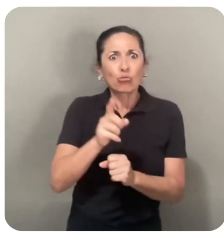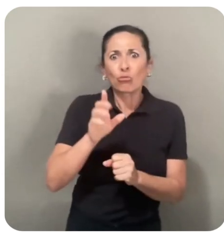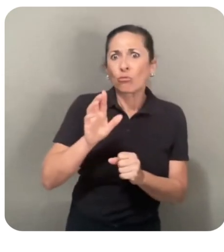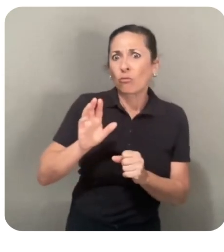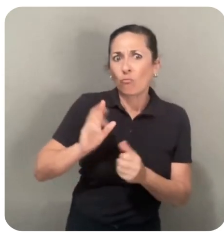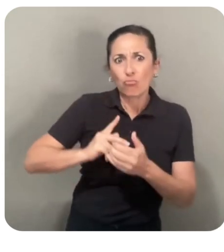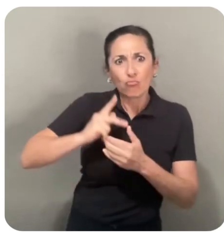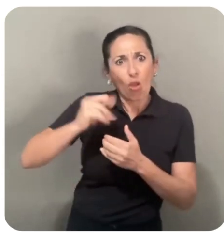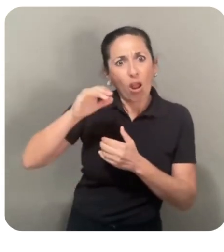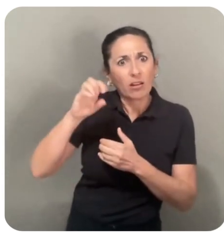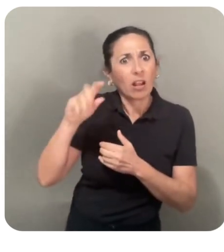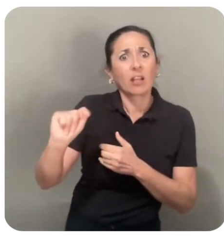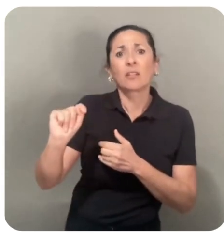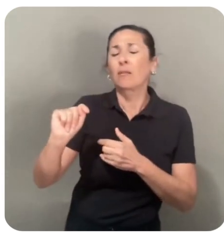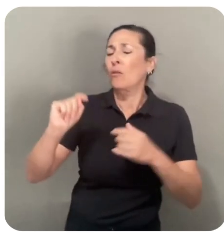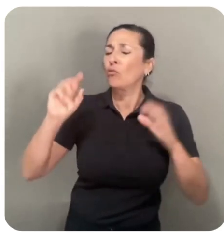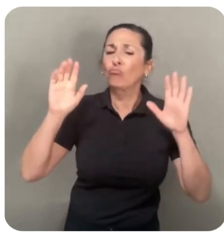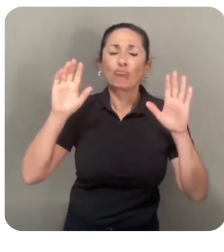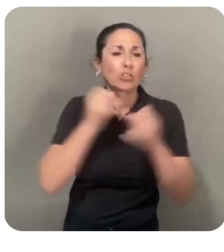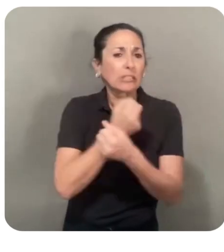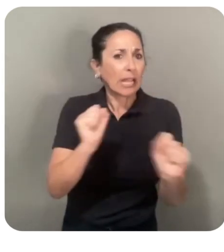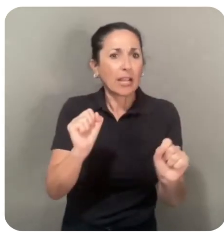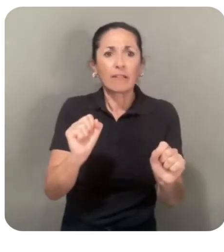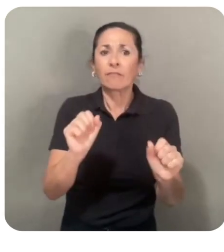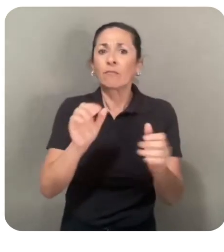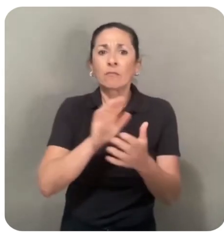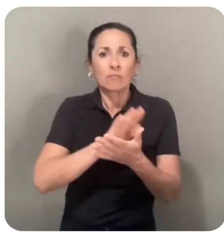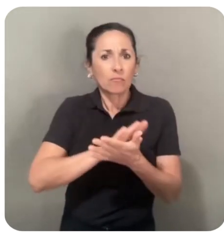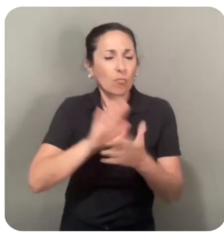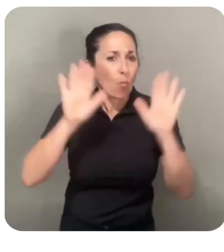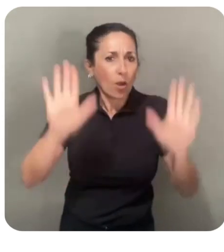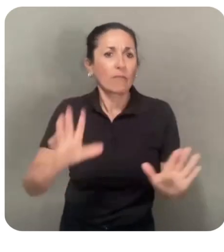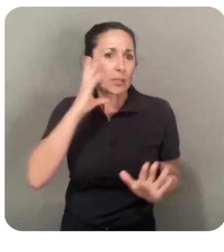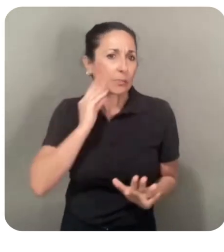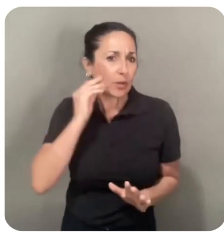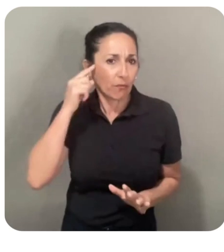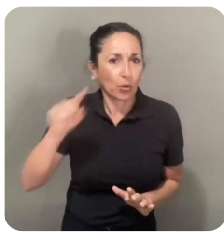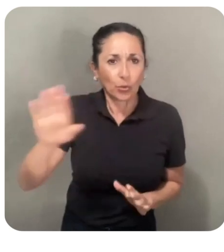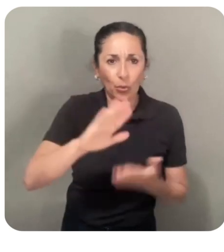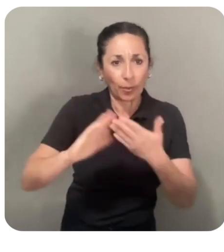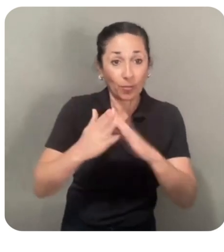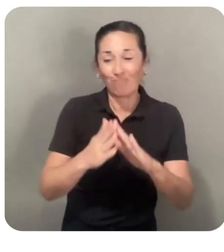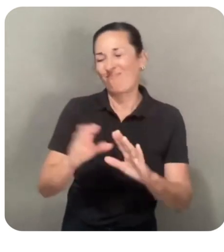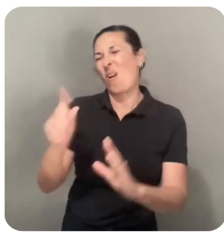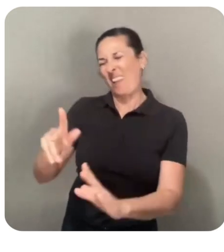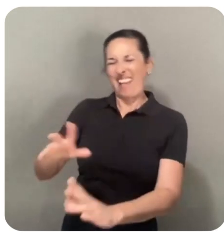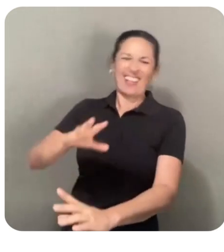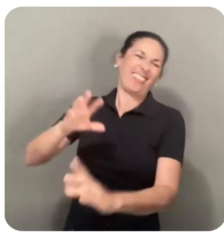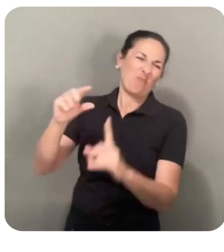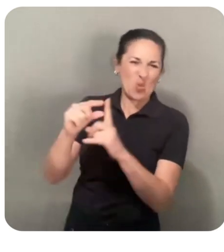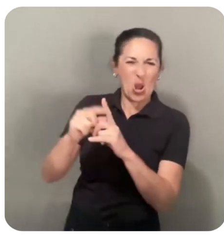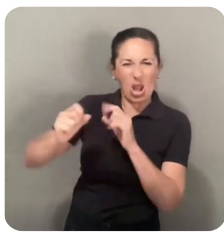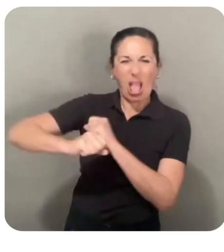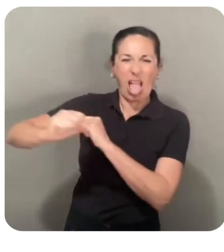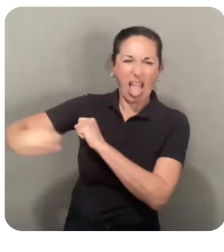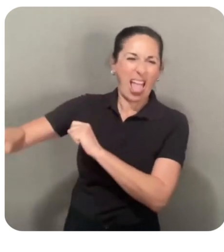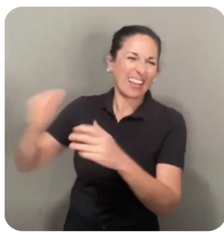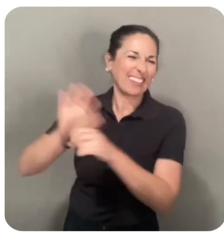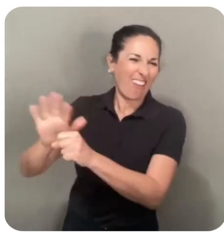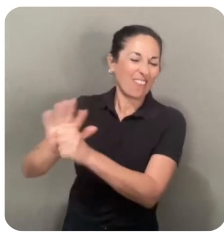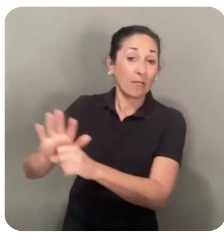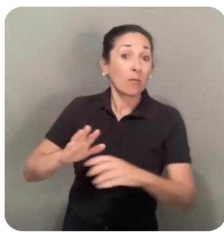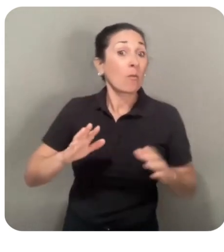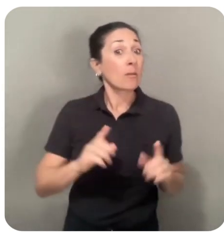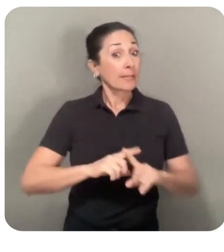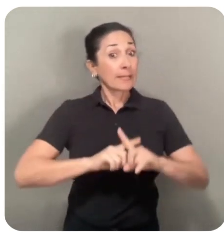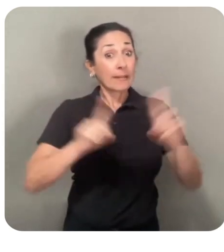and enjoyable experience for your community. Okay, enough with the Llamazing puns. A key differentiator